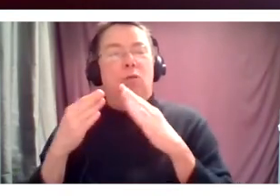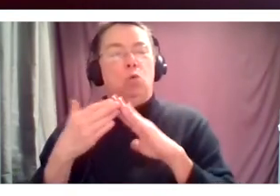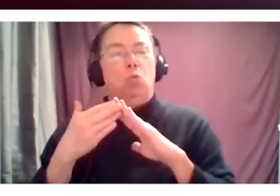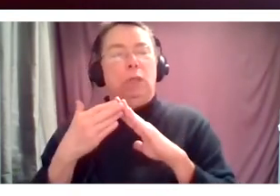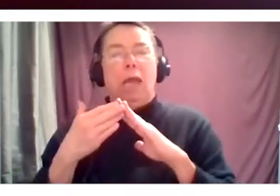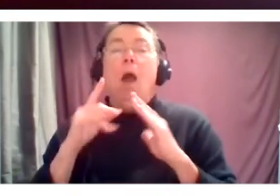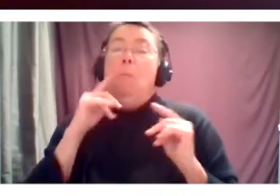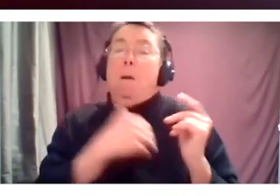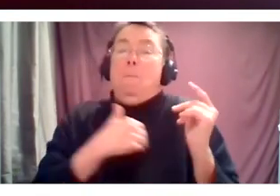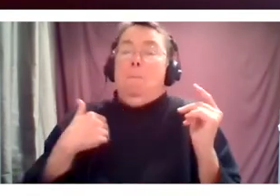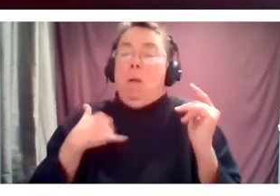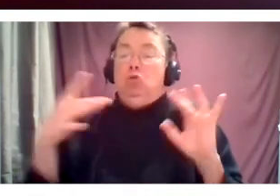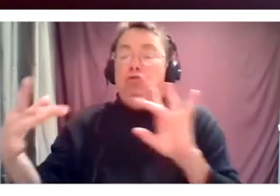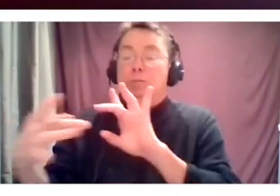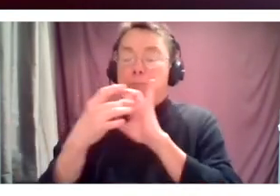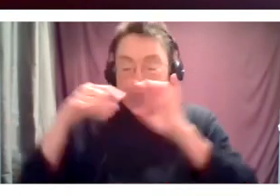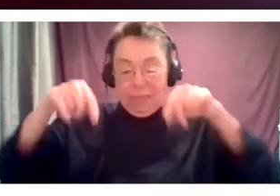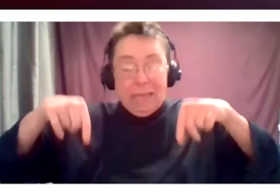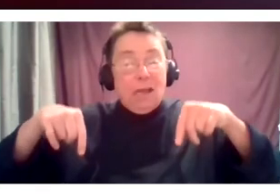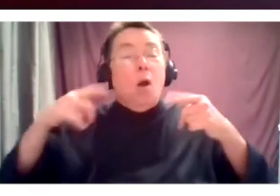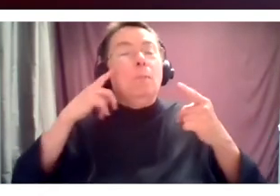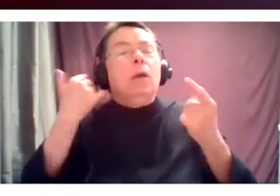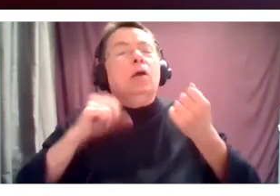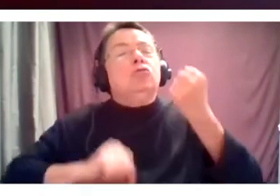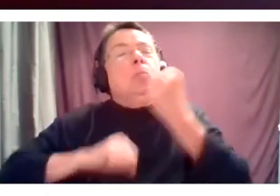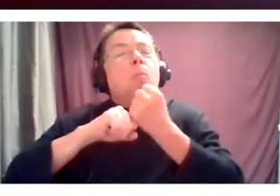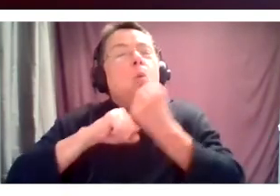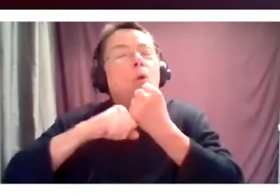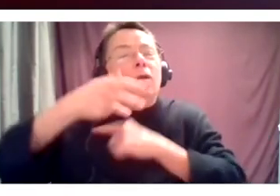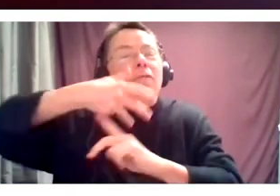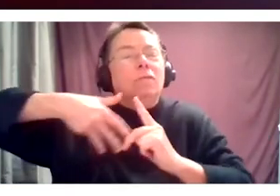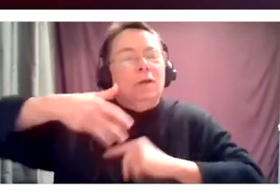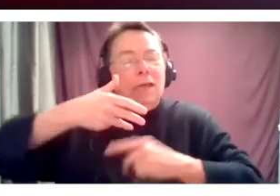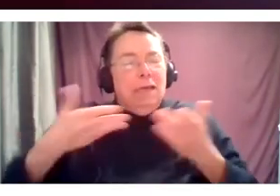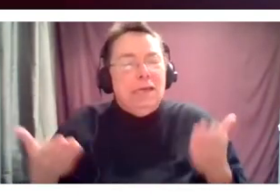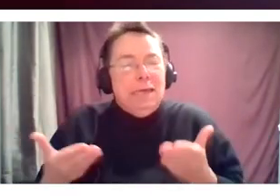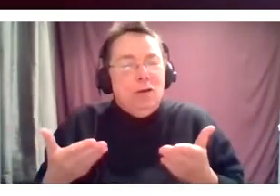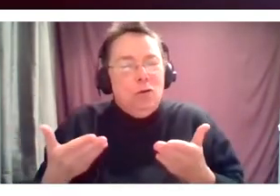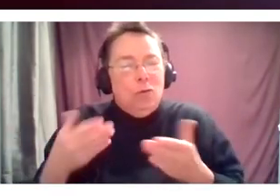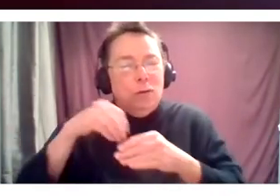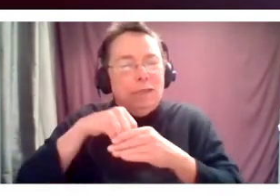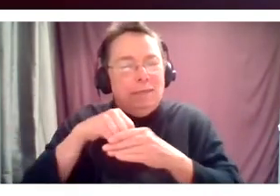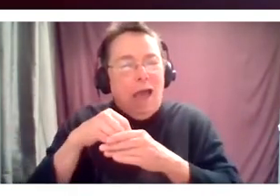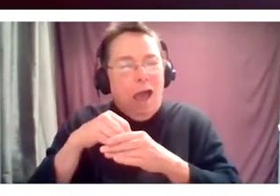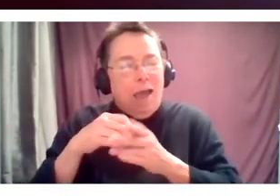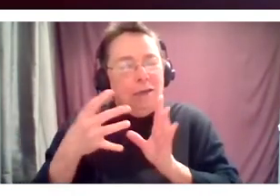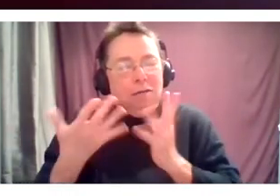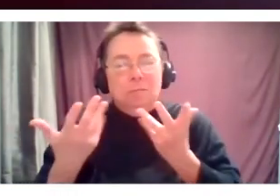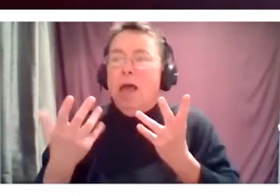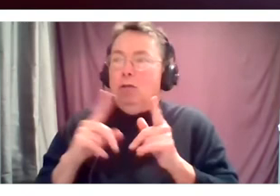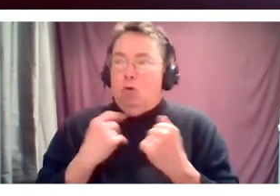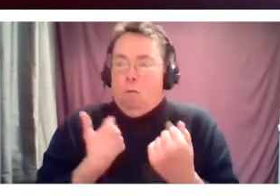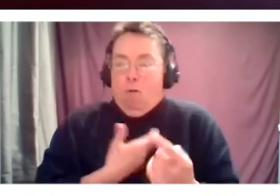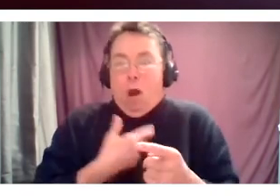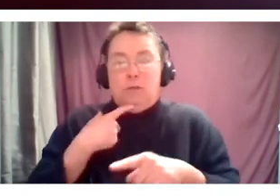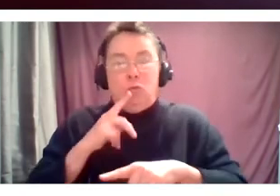supportive environment internally first. So in order for us to grow forward and to learn how to